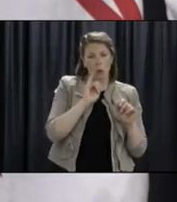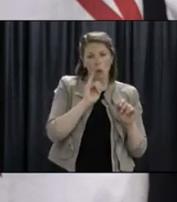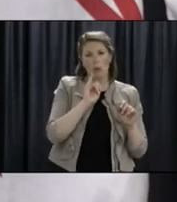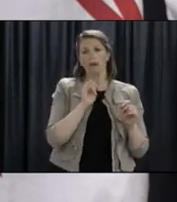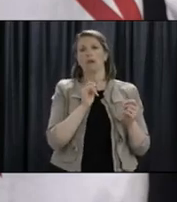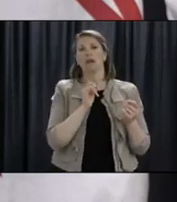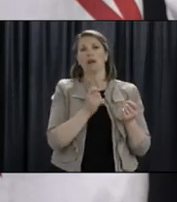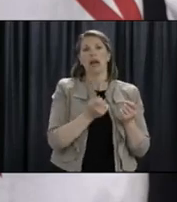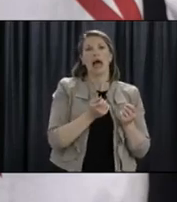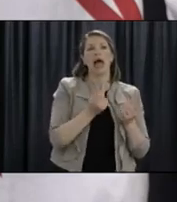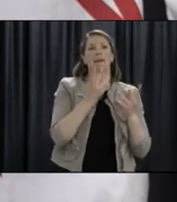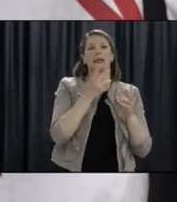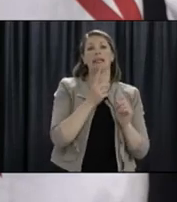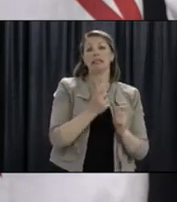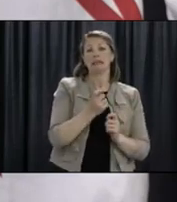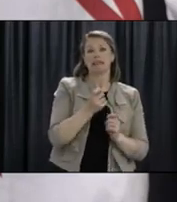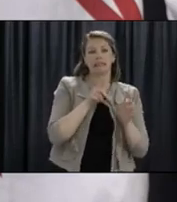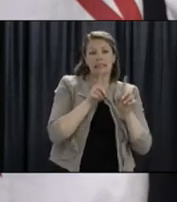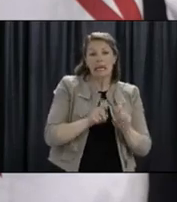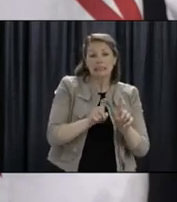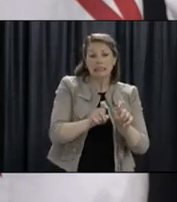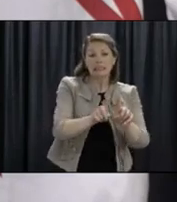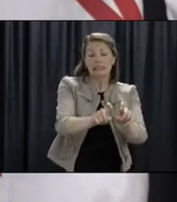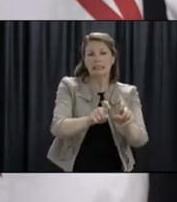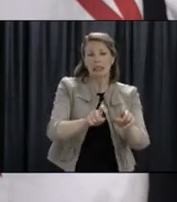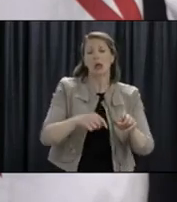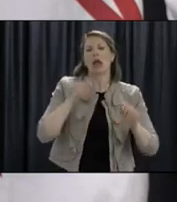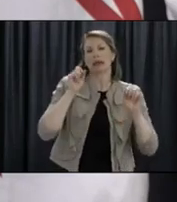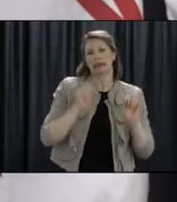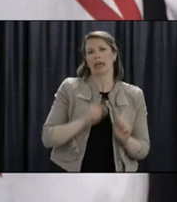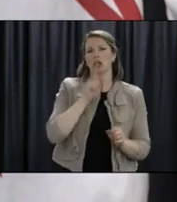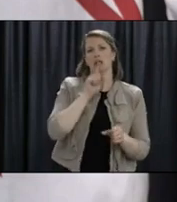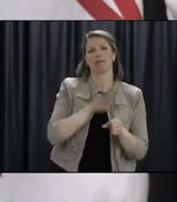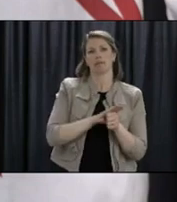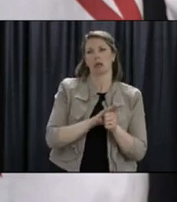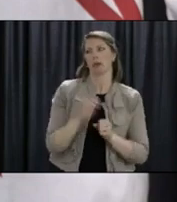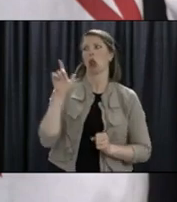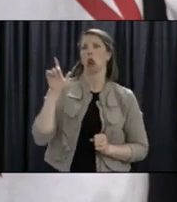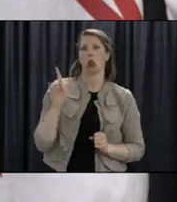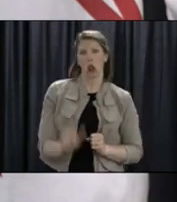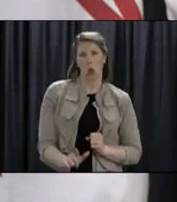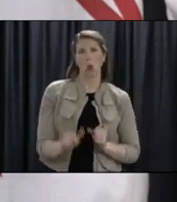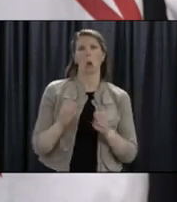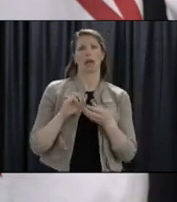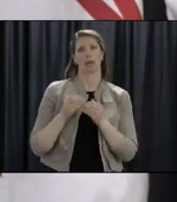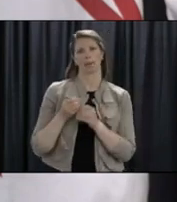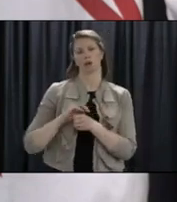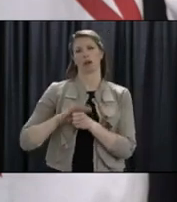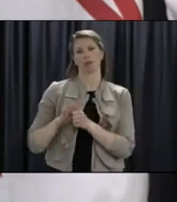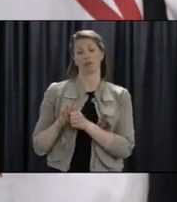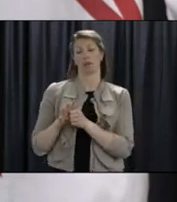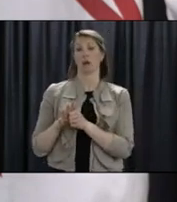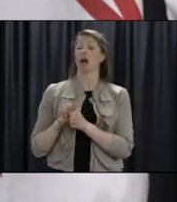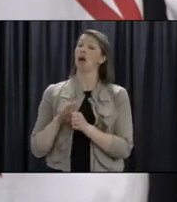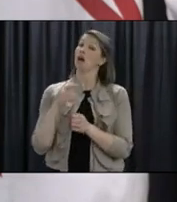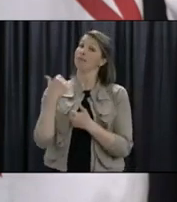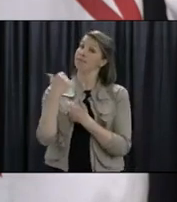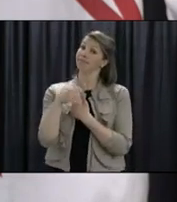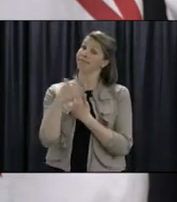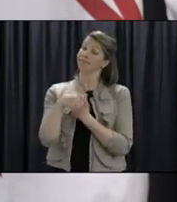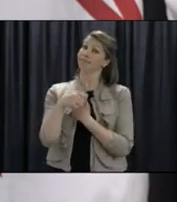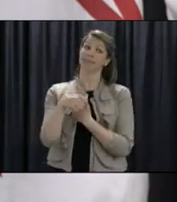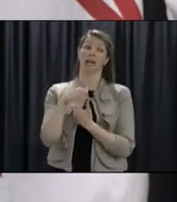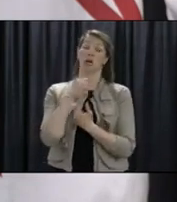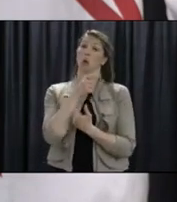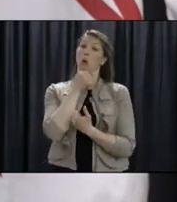within the province is really, really low. All that being said, it also doesn't take account of the people that are actually coming in daily as well.